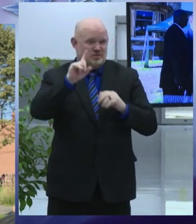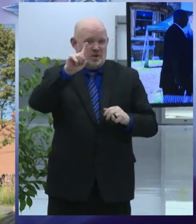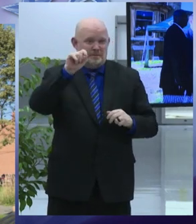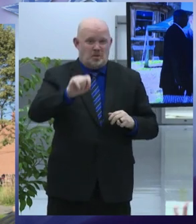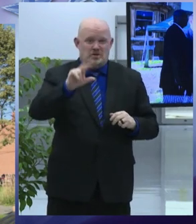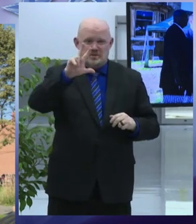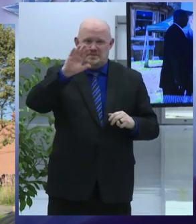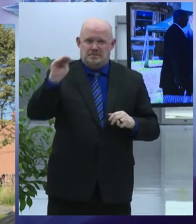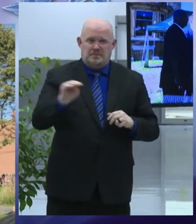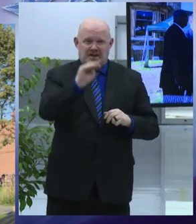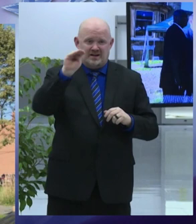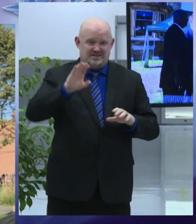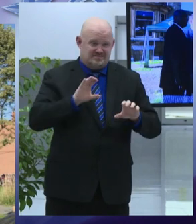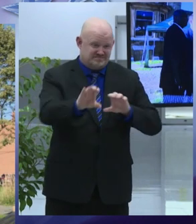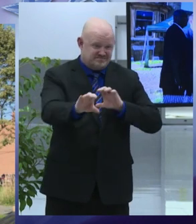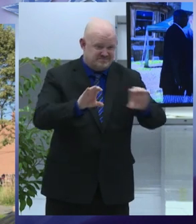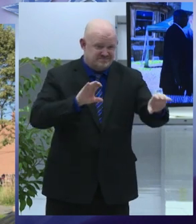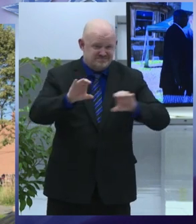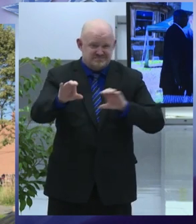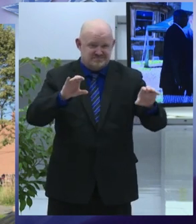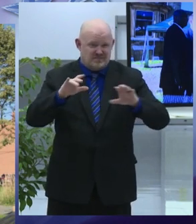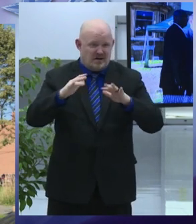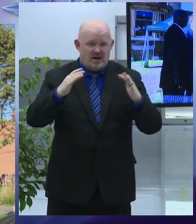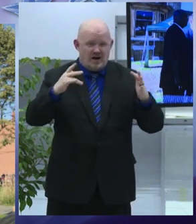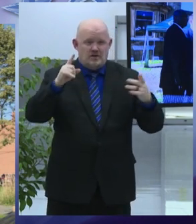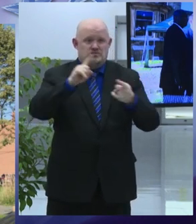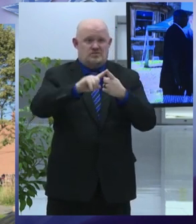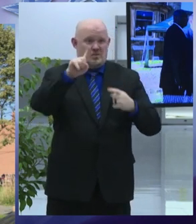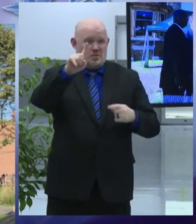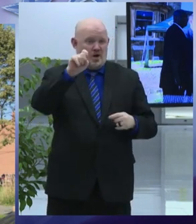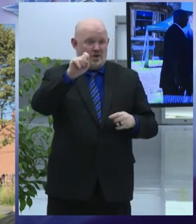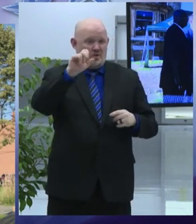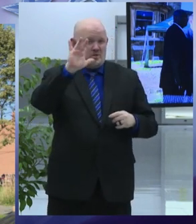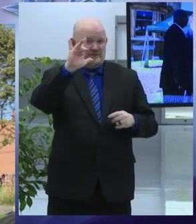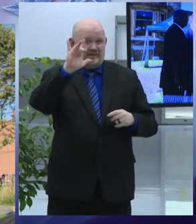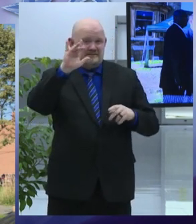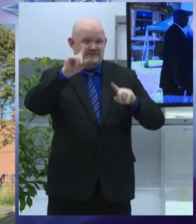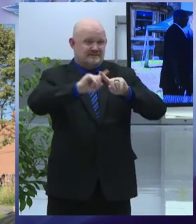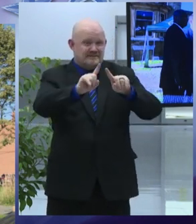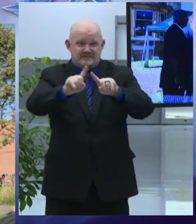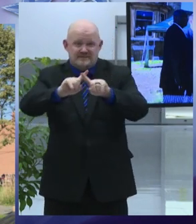businesses using arpa funds we are investing another four million dollars